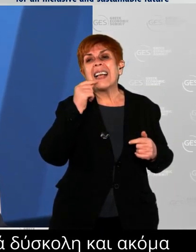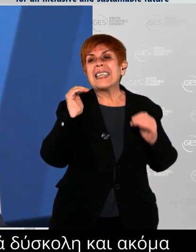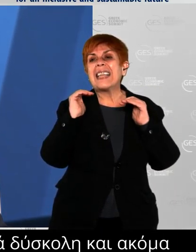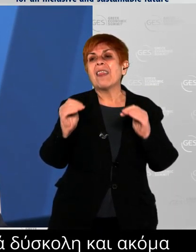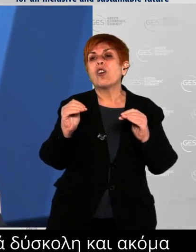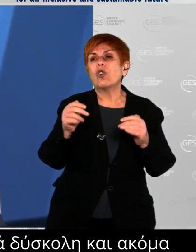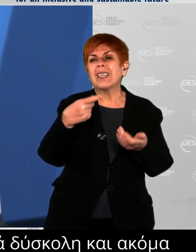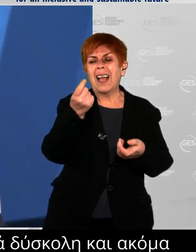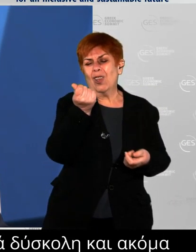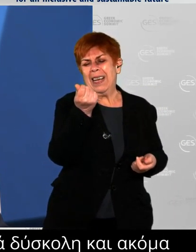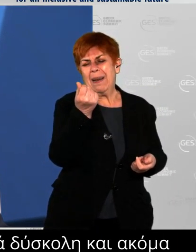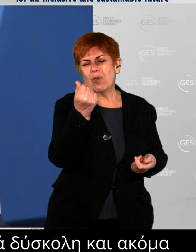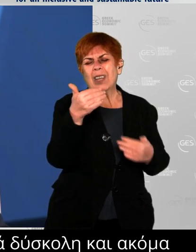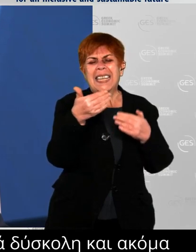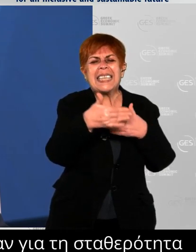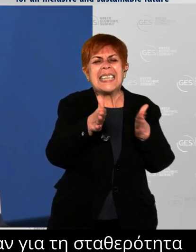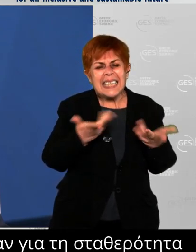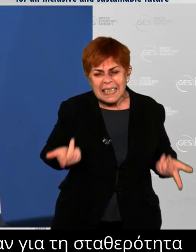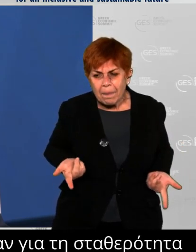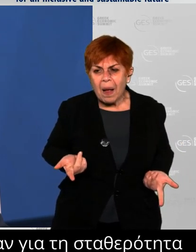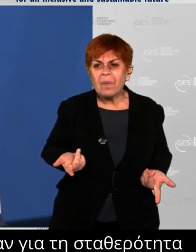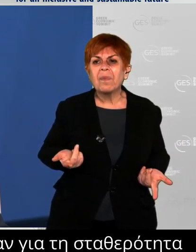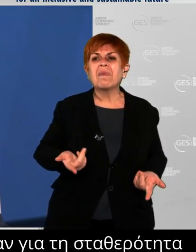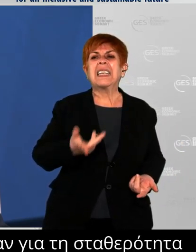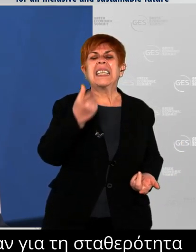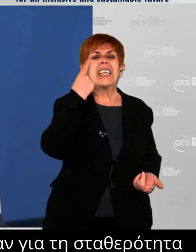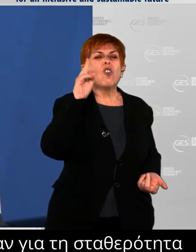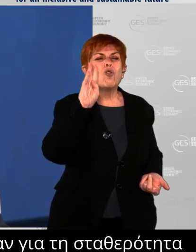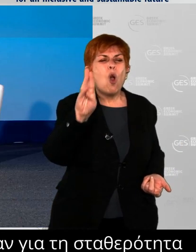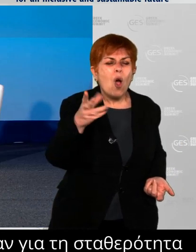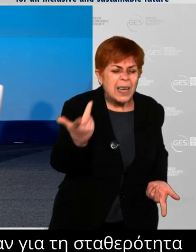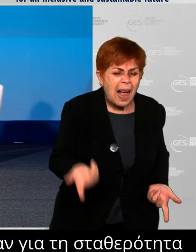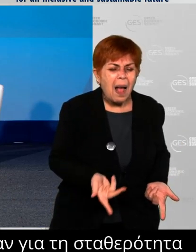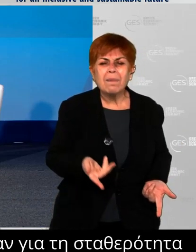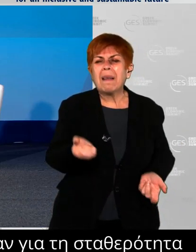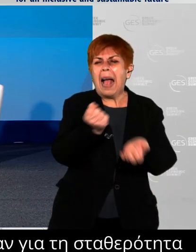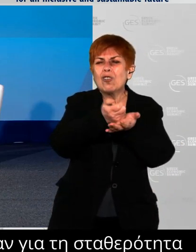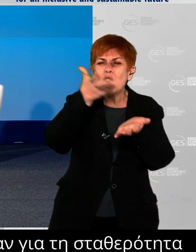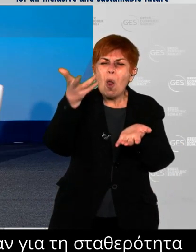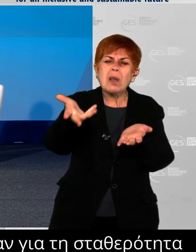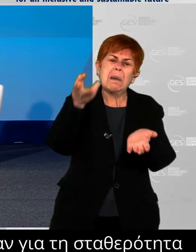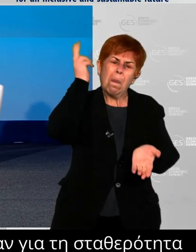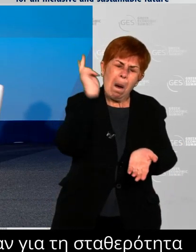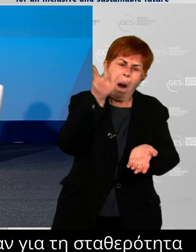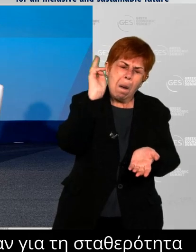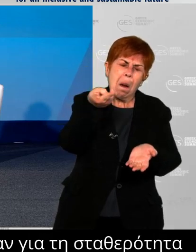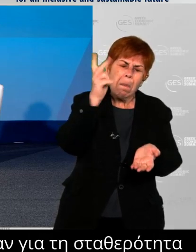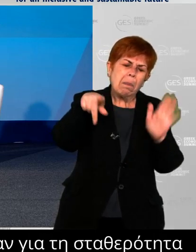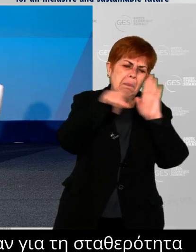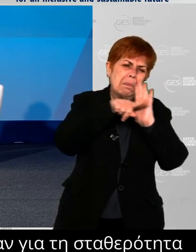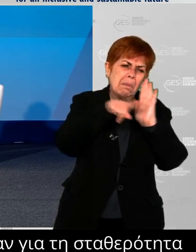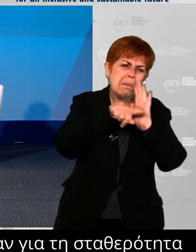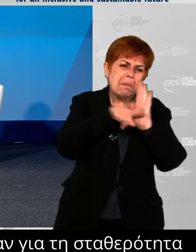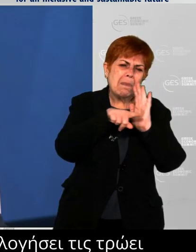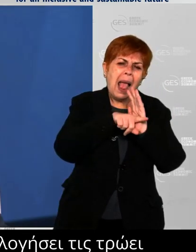Troika review produced a new round of finger pointing and acrimony. When there were worries about whether